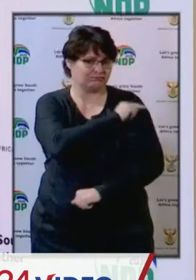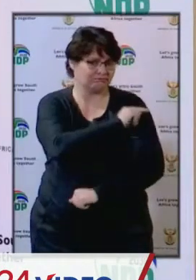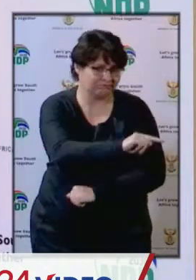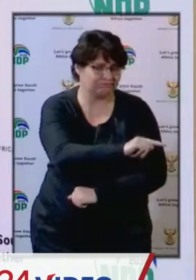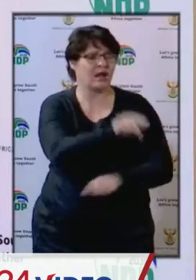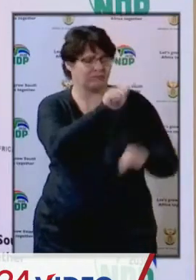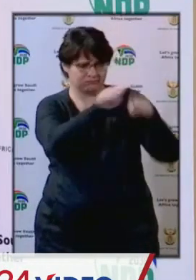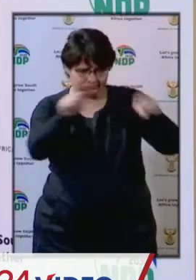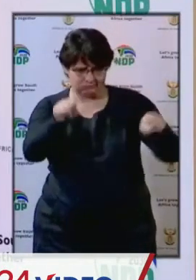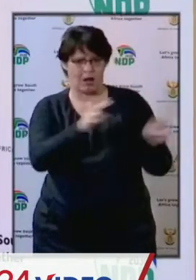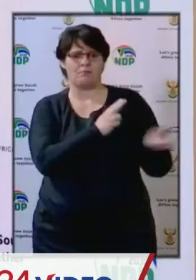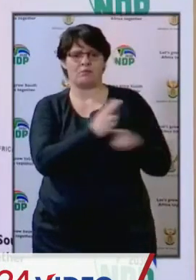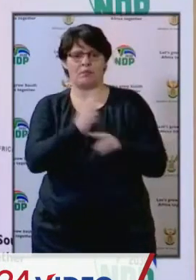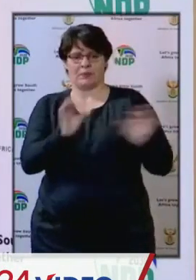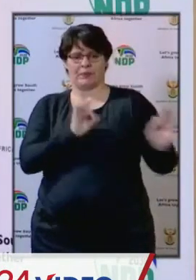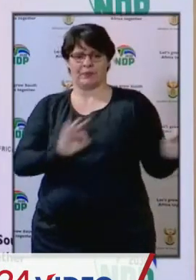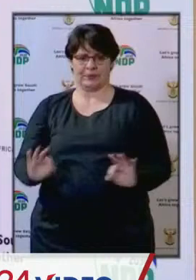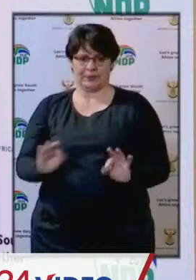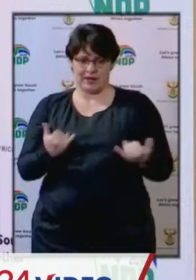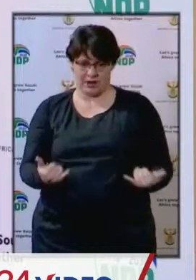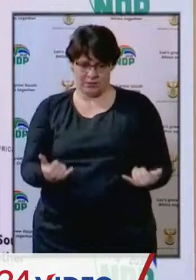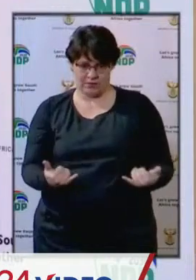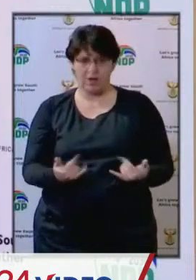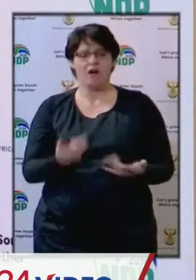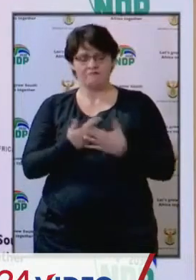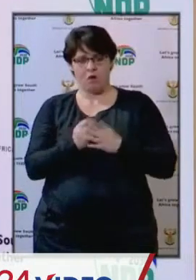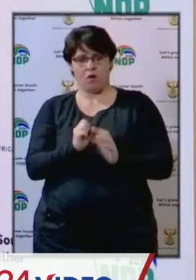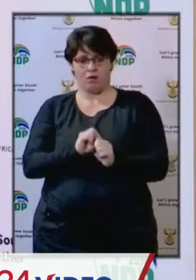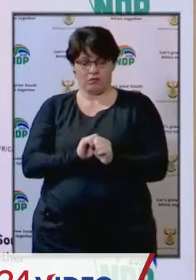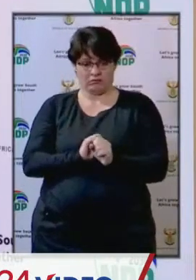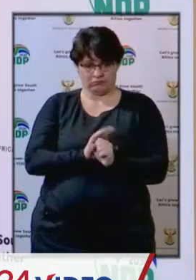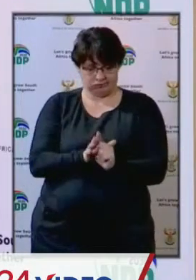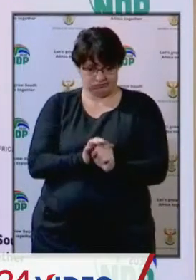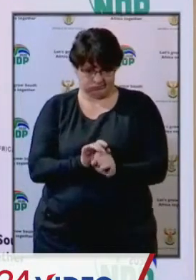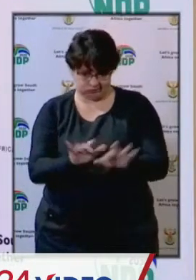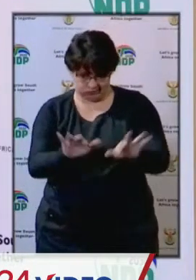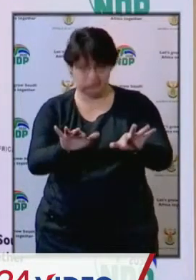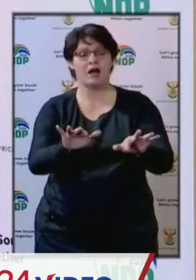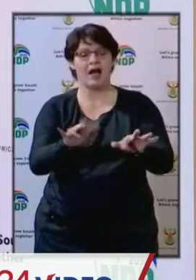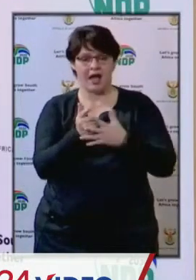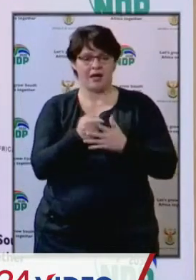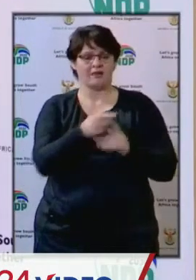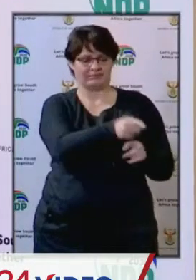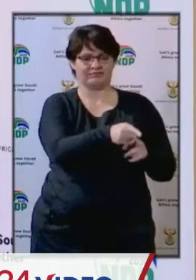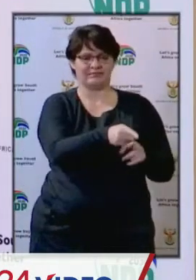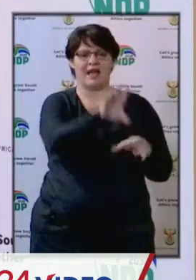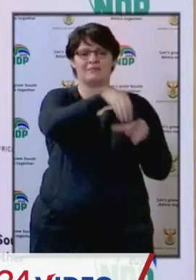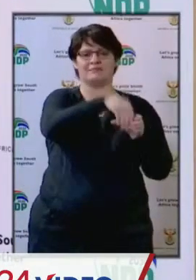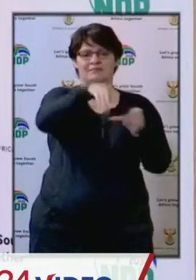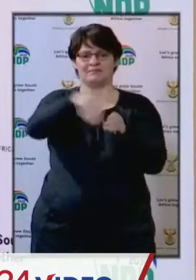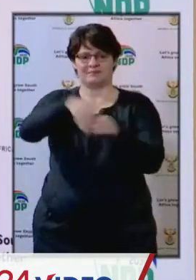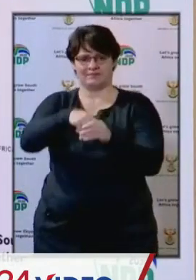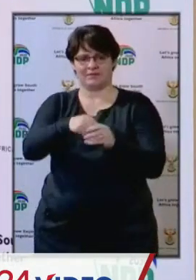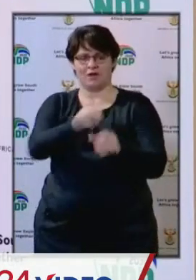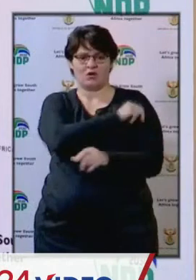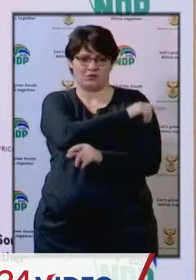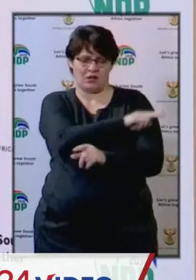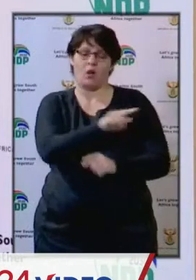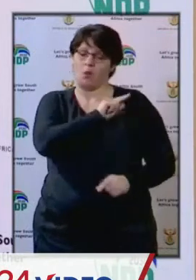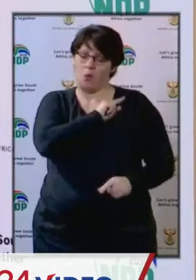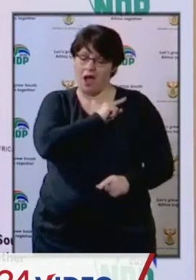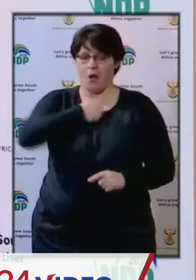infection rate. We must remember that government needs all of us to play our part in the fight against the pandemic.